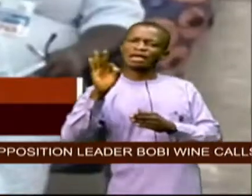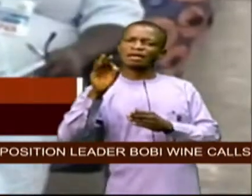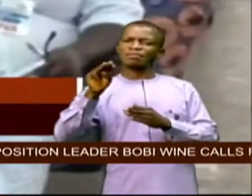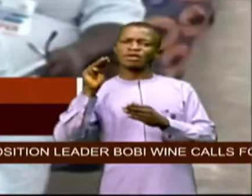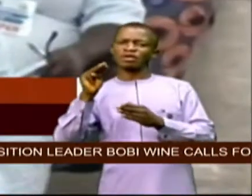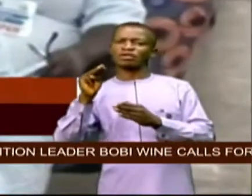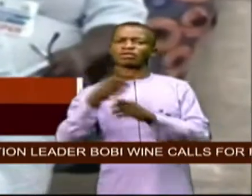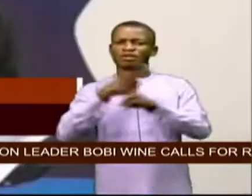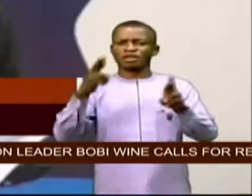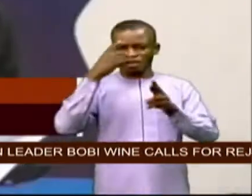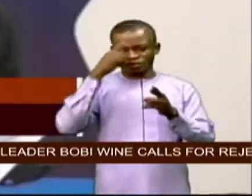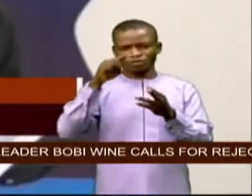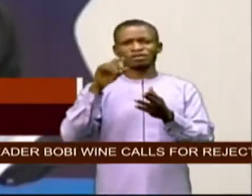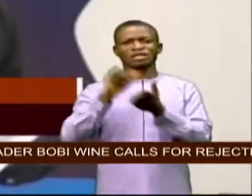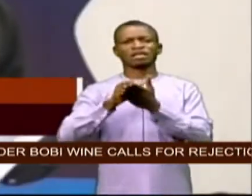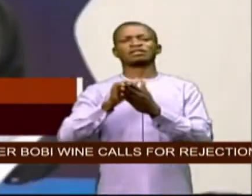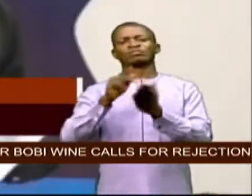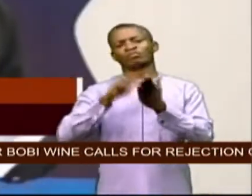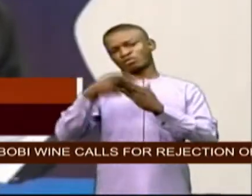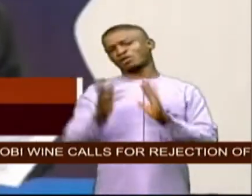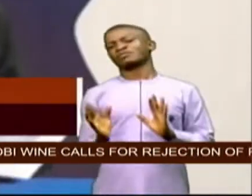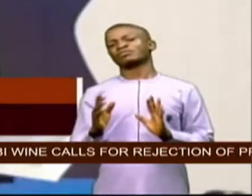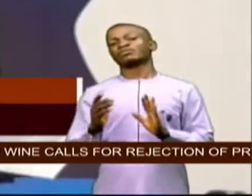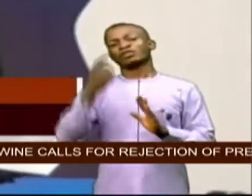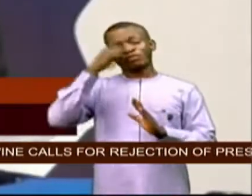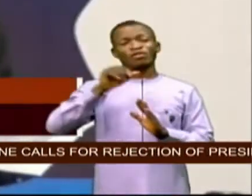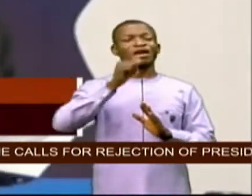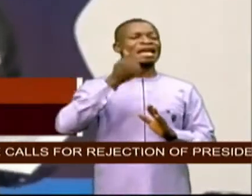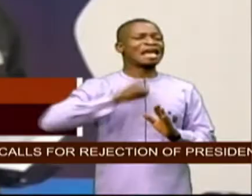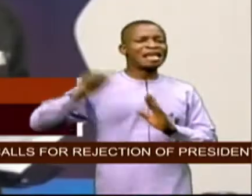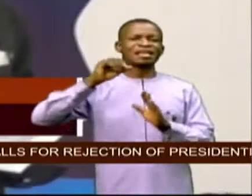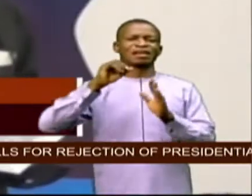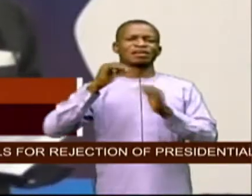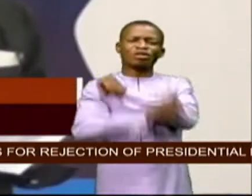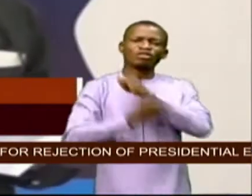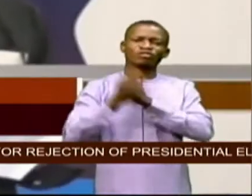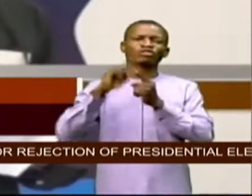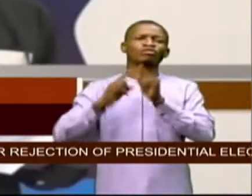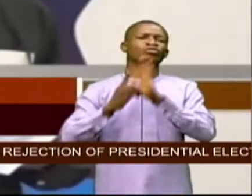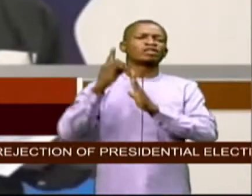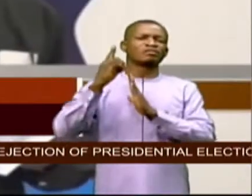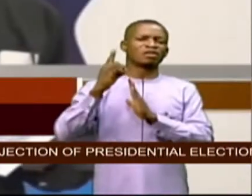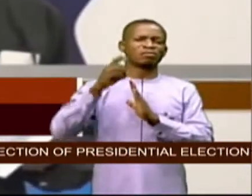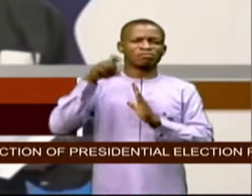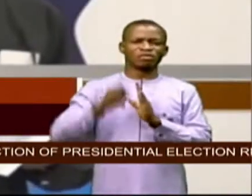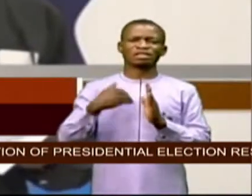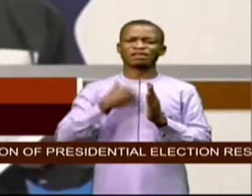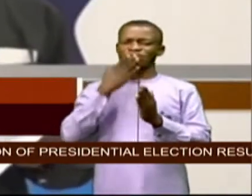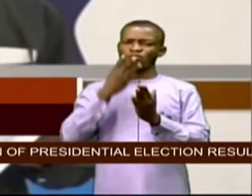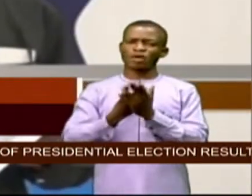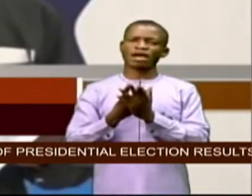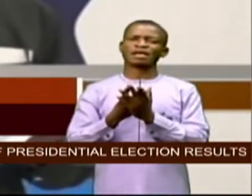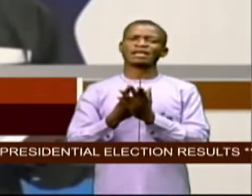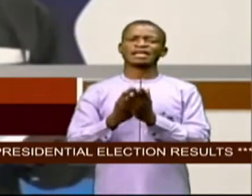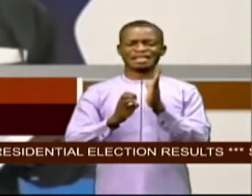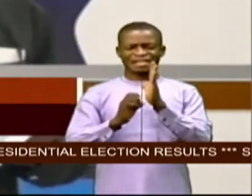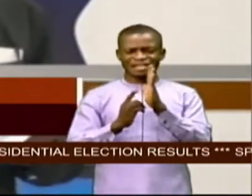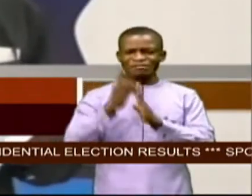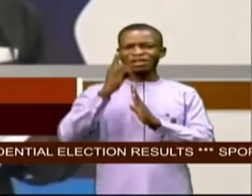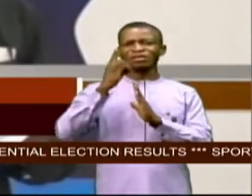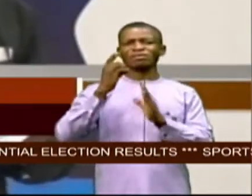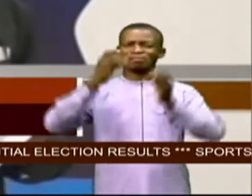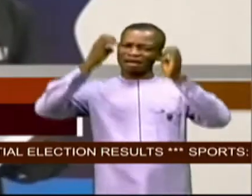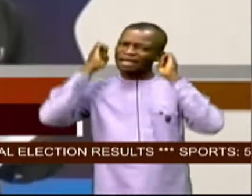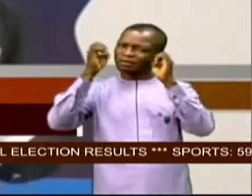its sustainability for any country to develop it must have a well-developed educational system that equips its